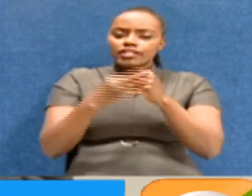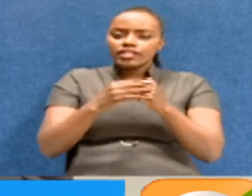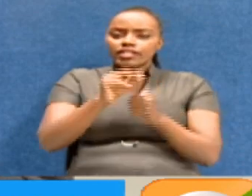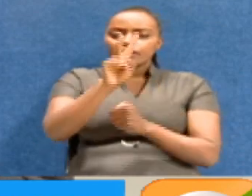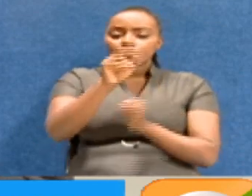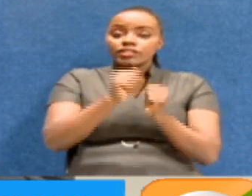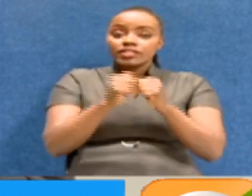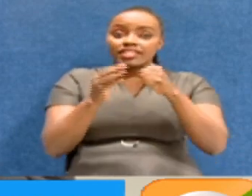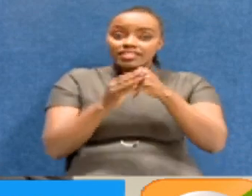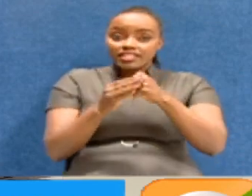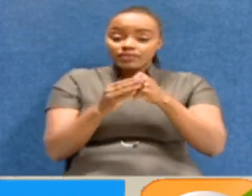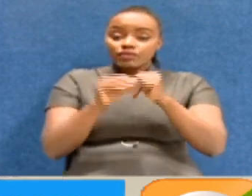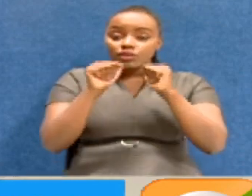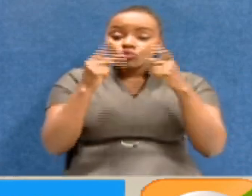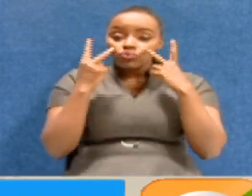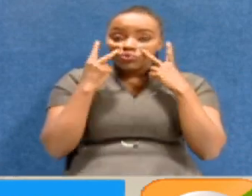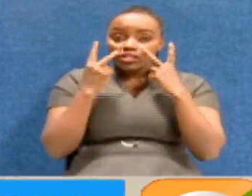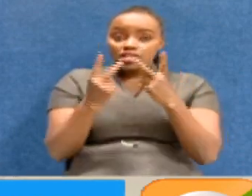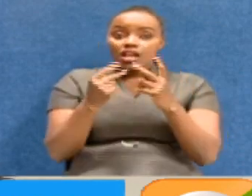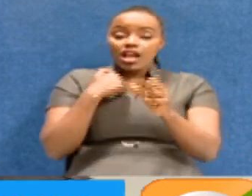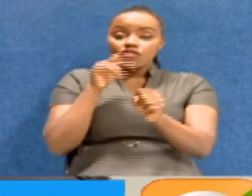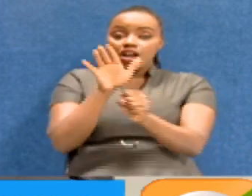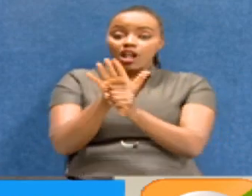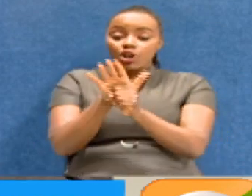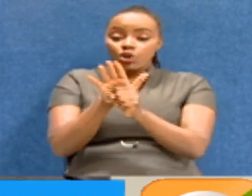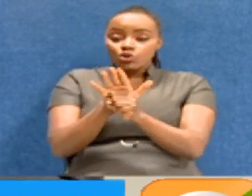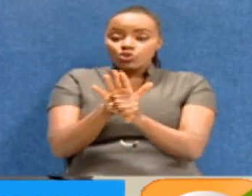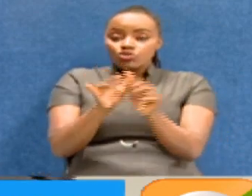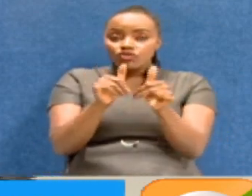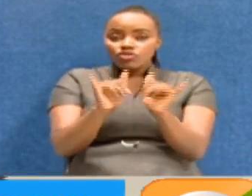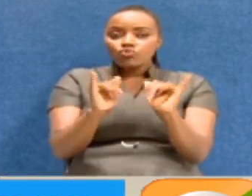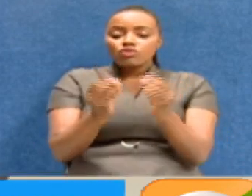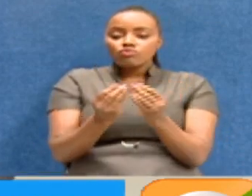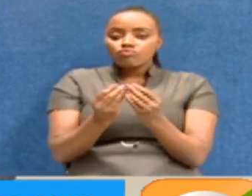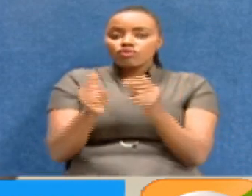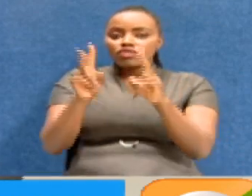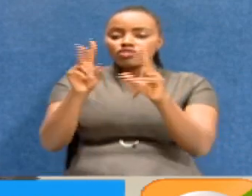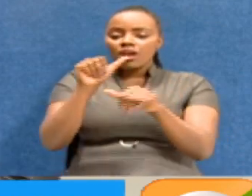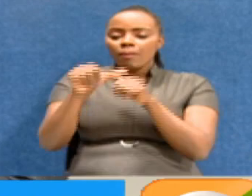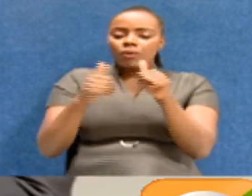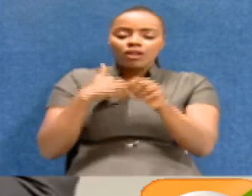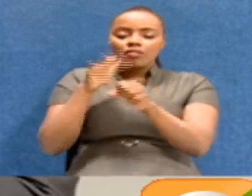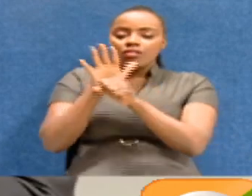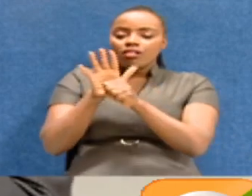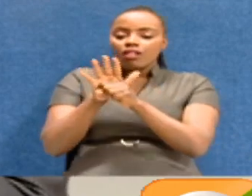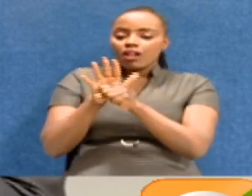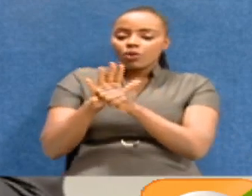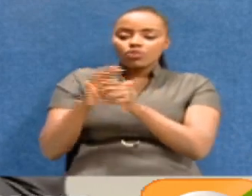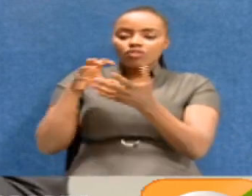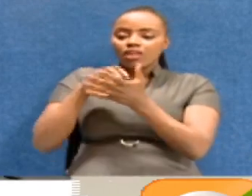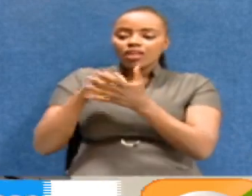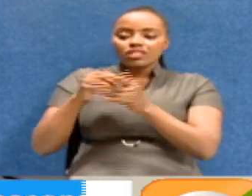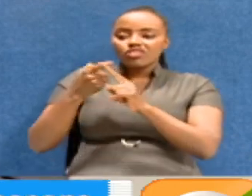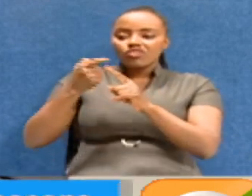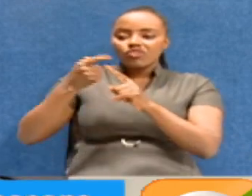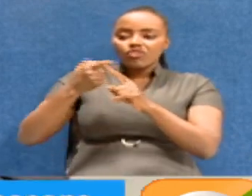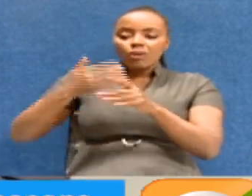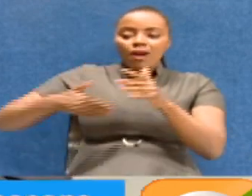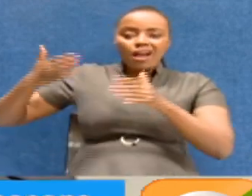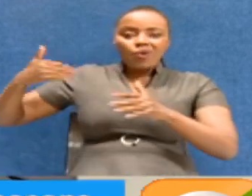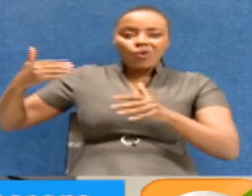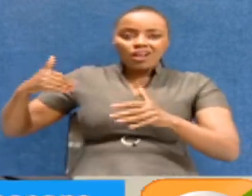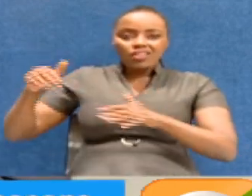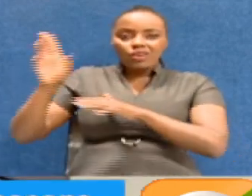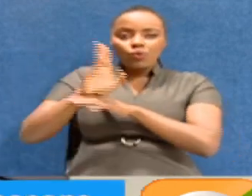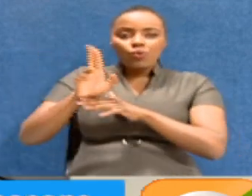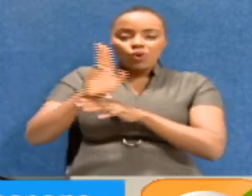2019, you could see that there was a lot of effort in dealing with the issue of backlog. Various strategies were deployed,